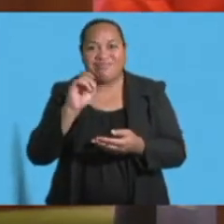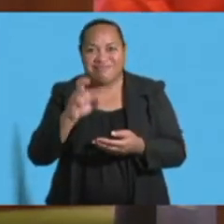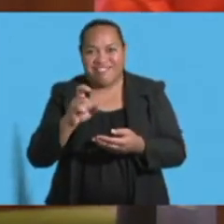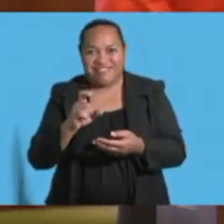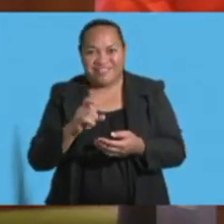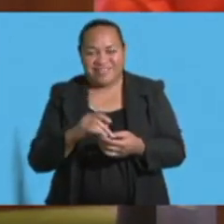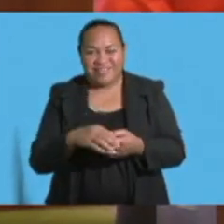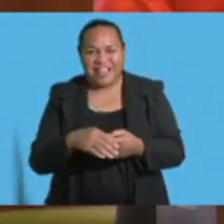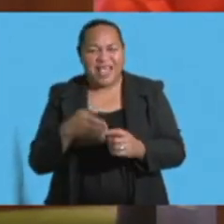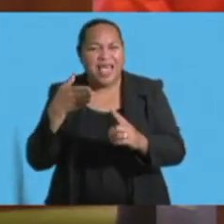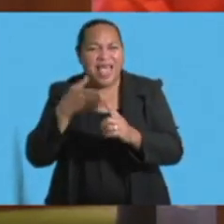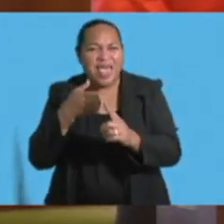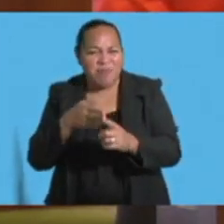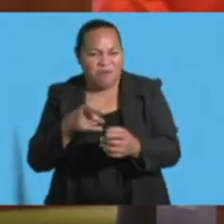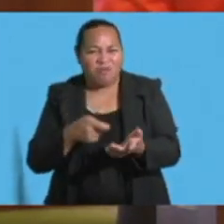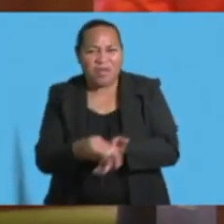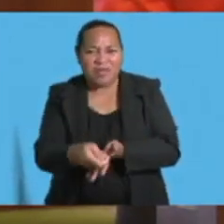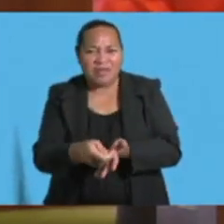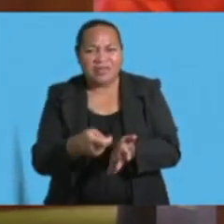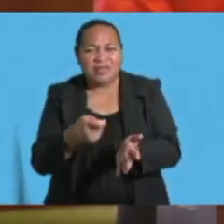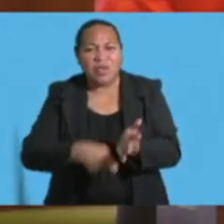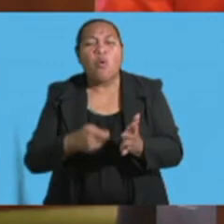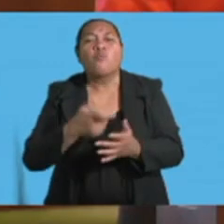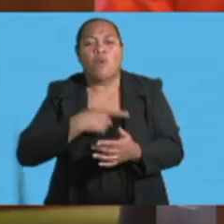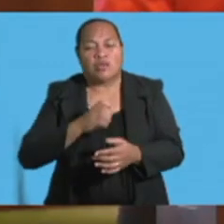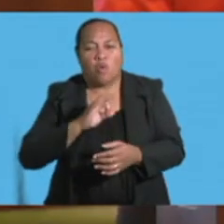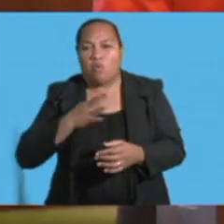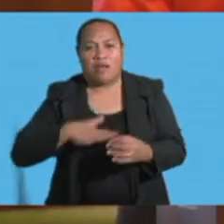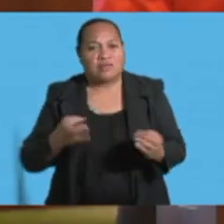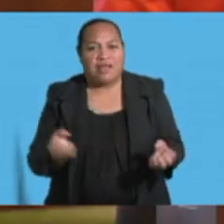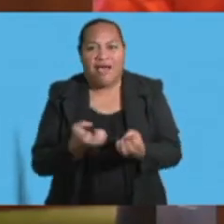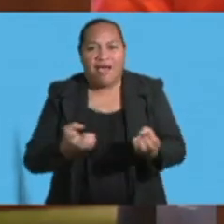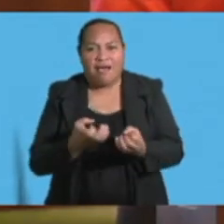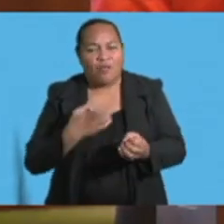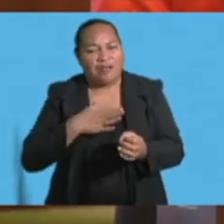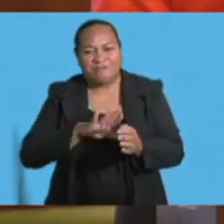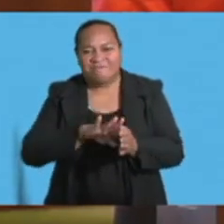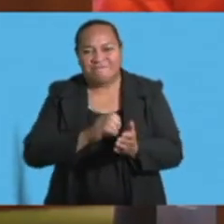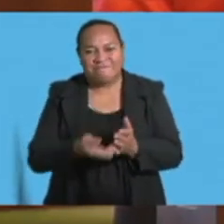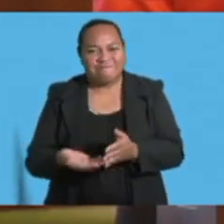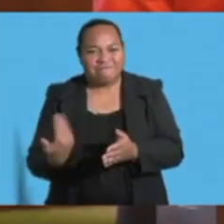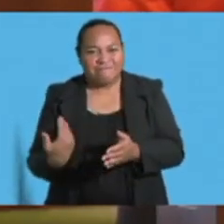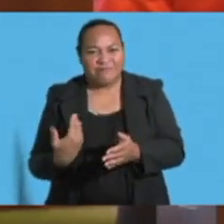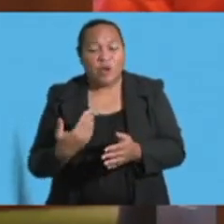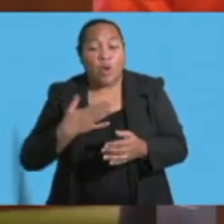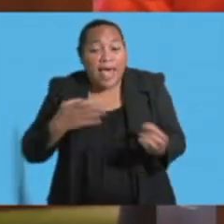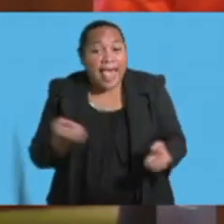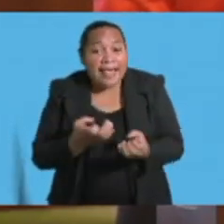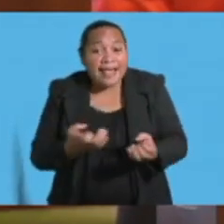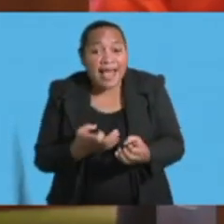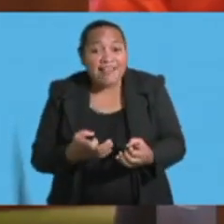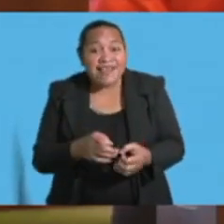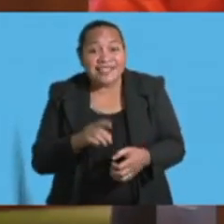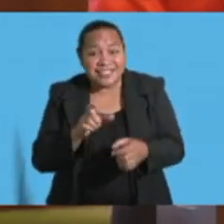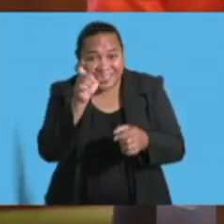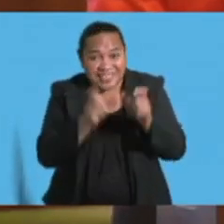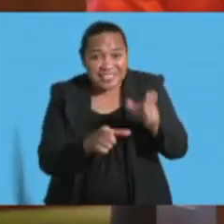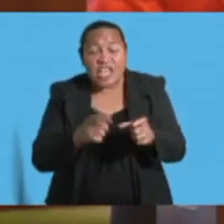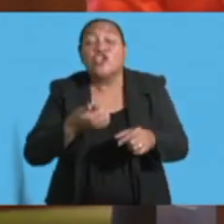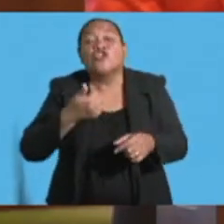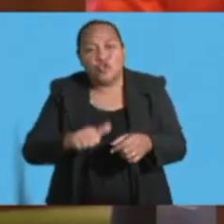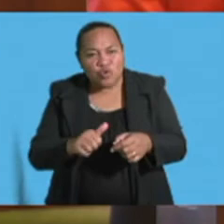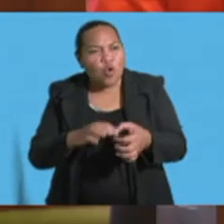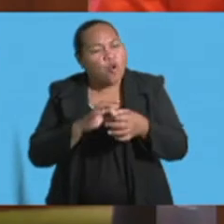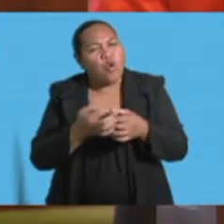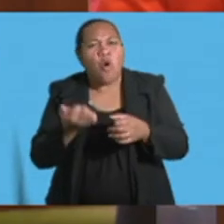aim of this levy is to discourage the use of plastic bags and encourage our citizens to use reusable bags